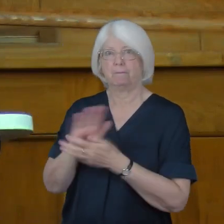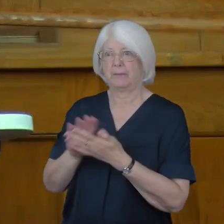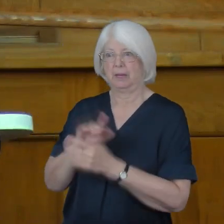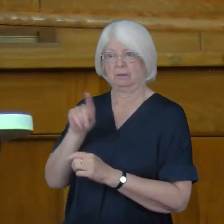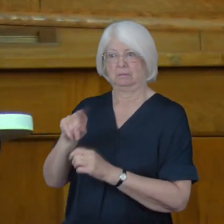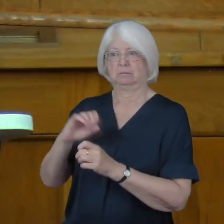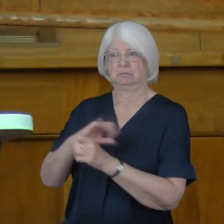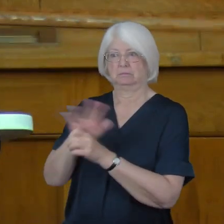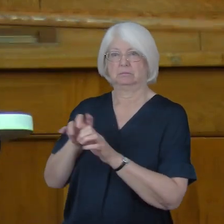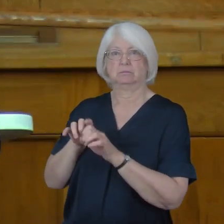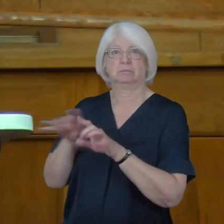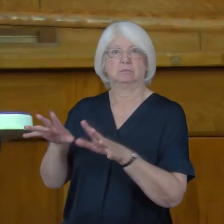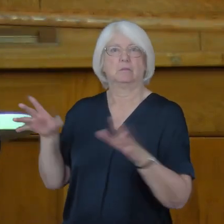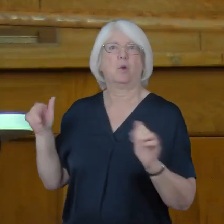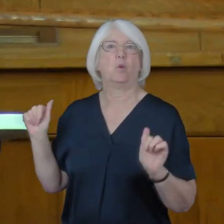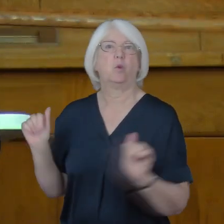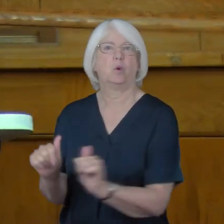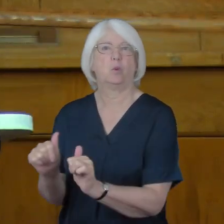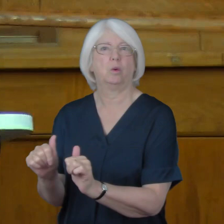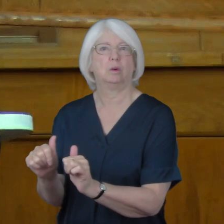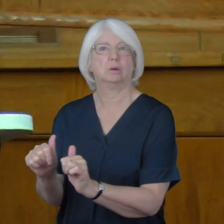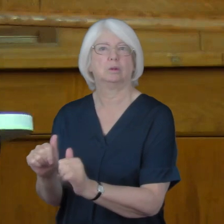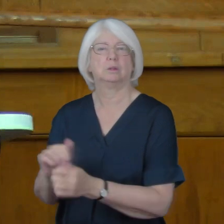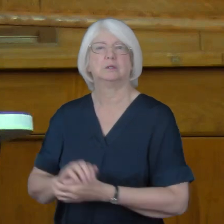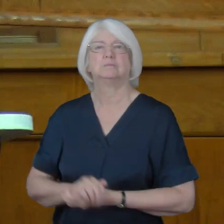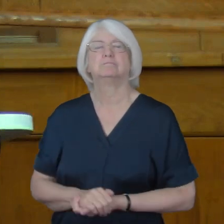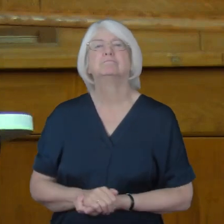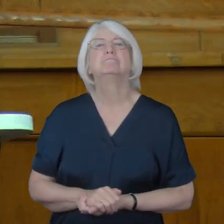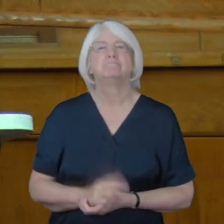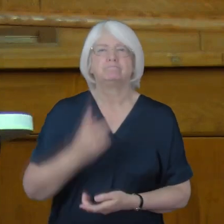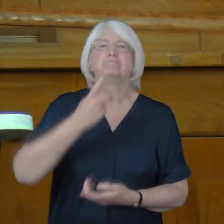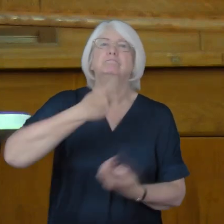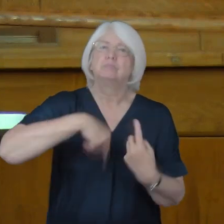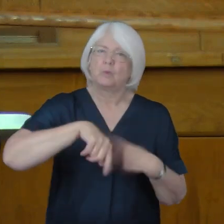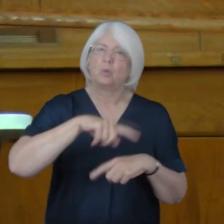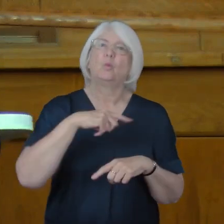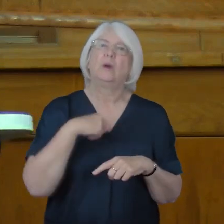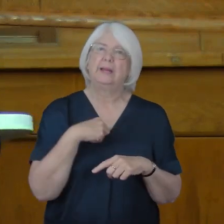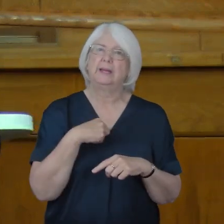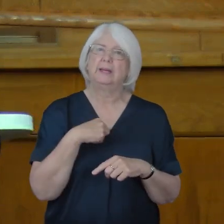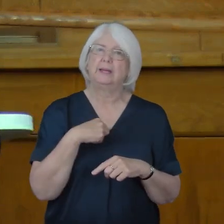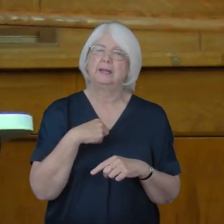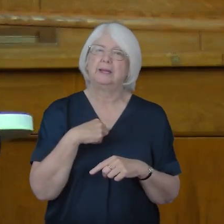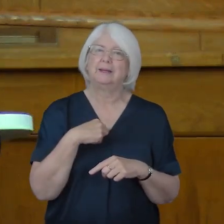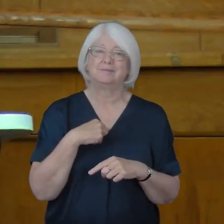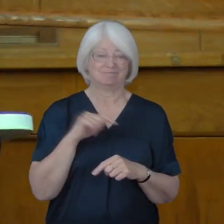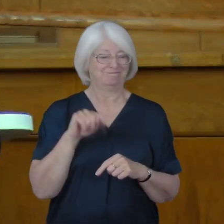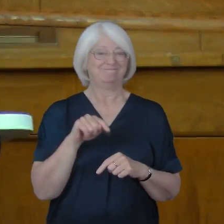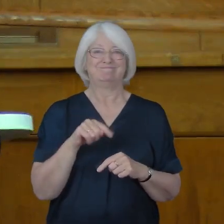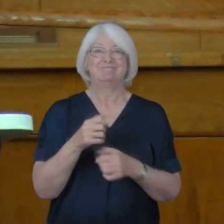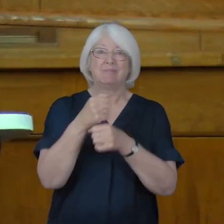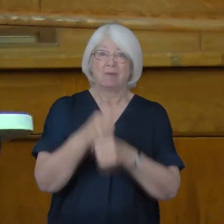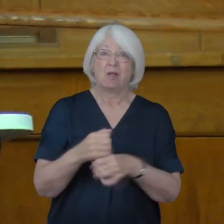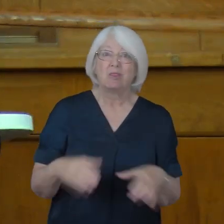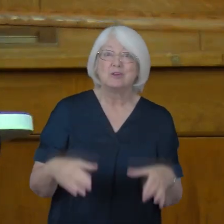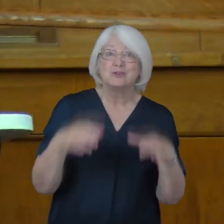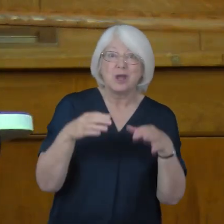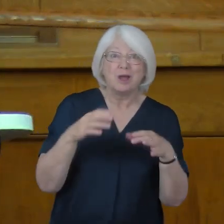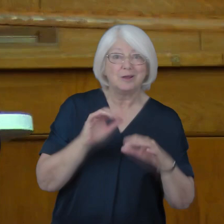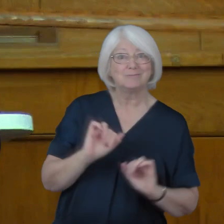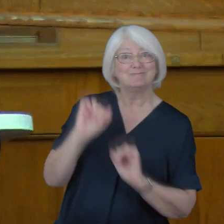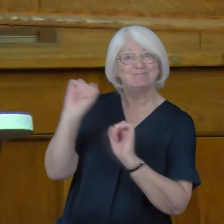can be kept under control. We, the Church of Jesus Christ,